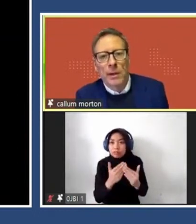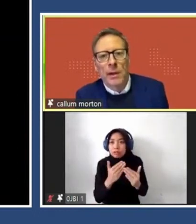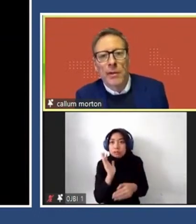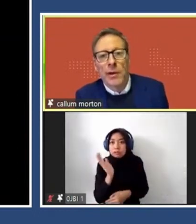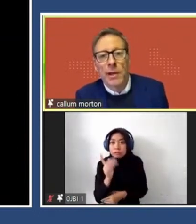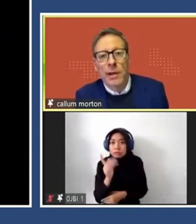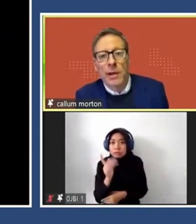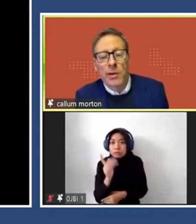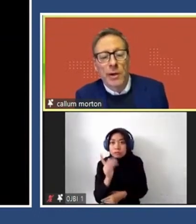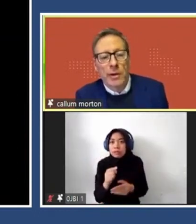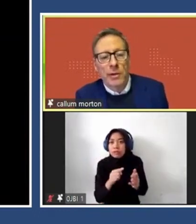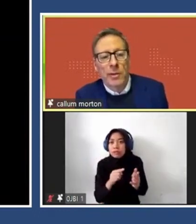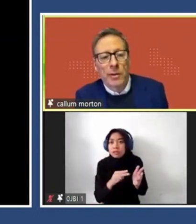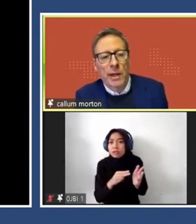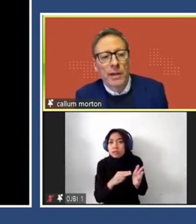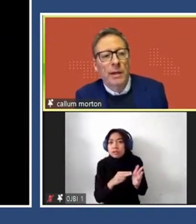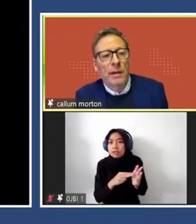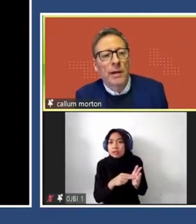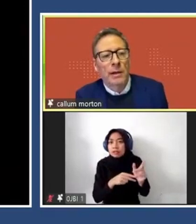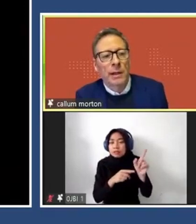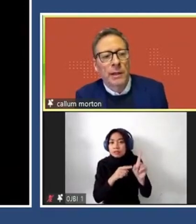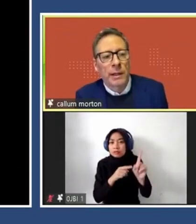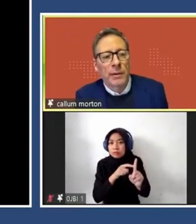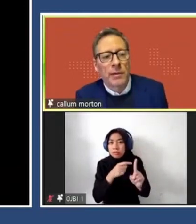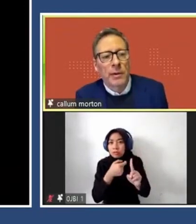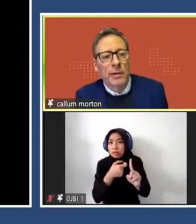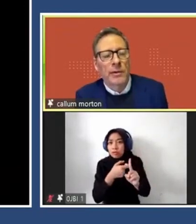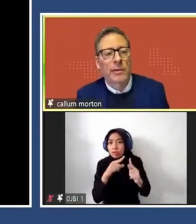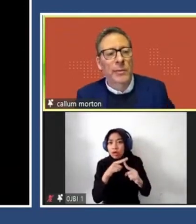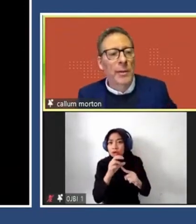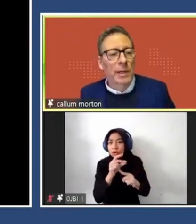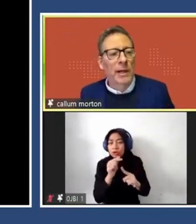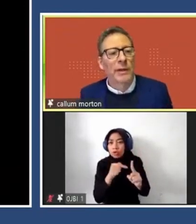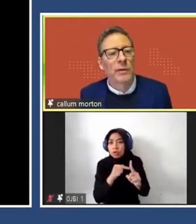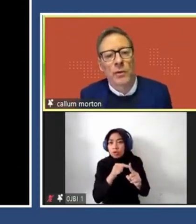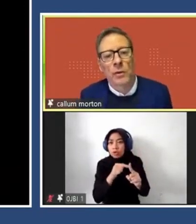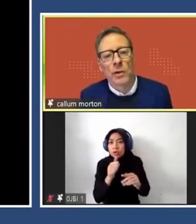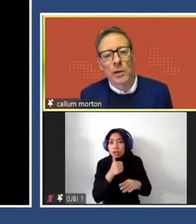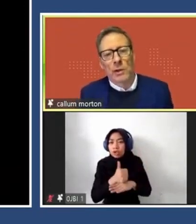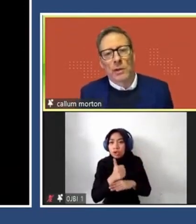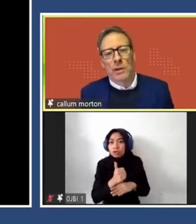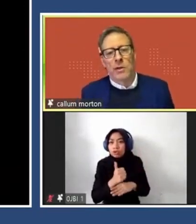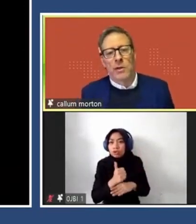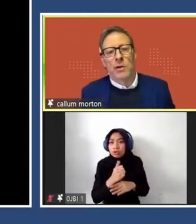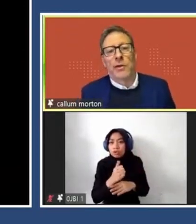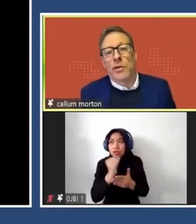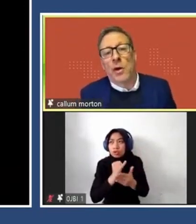Australian curator, who is currently the director of the Public Art Fund in New York.